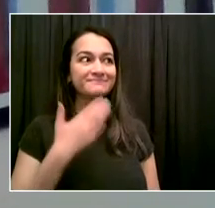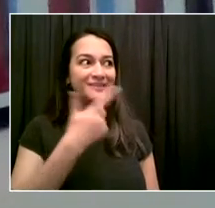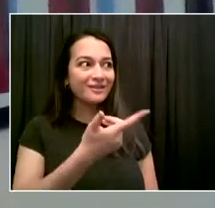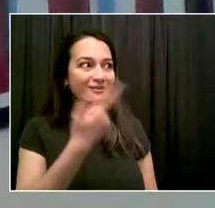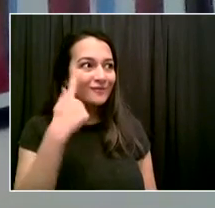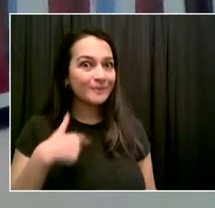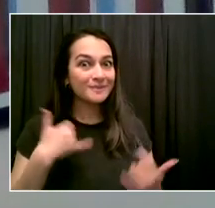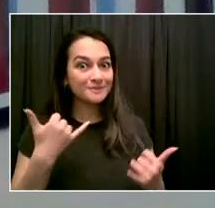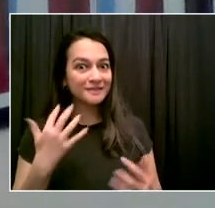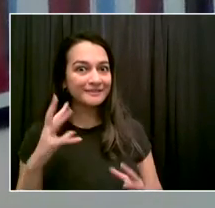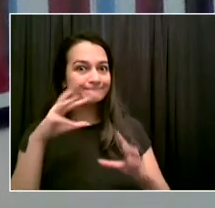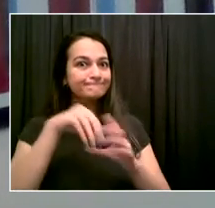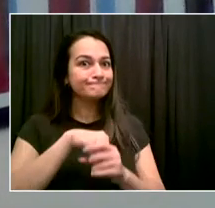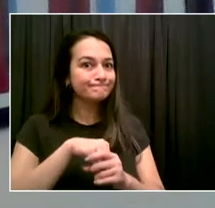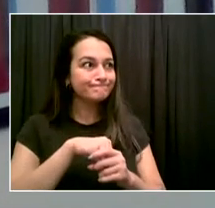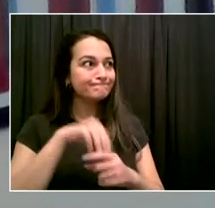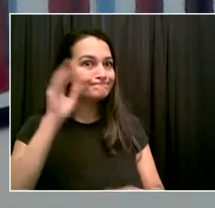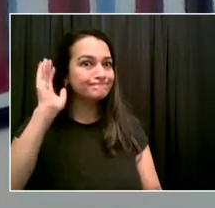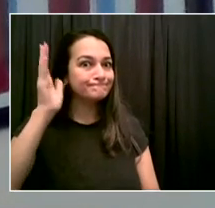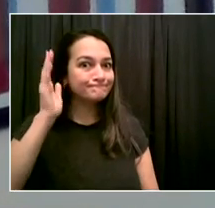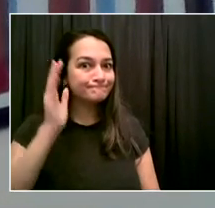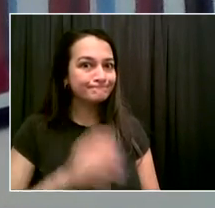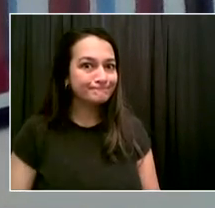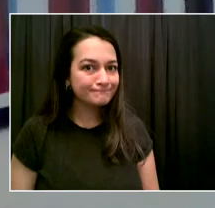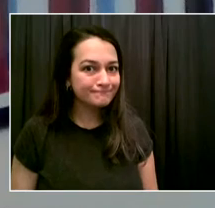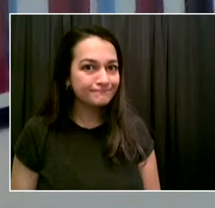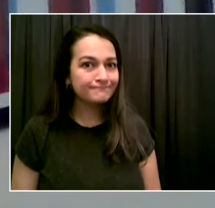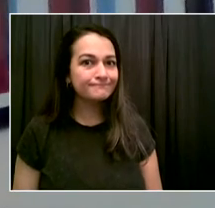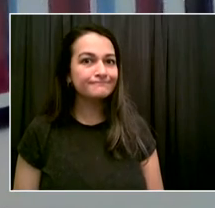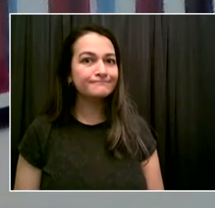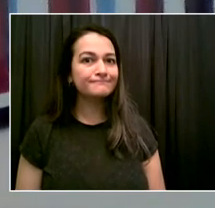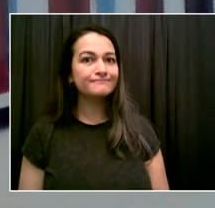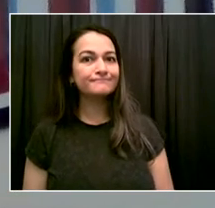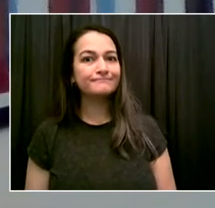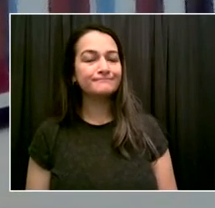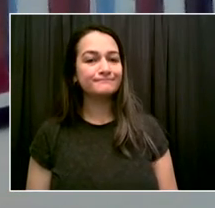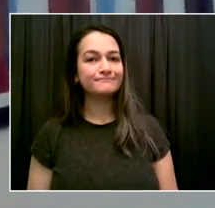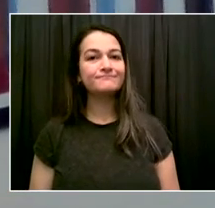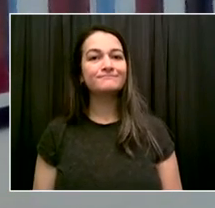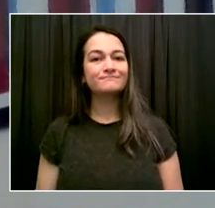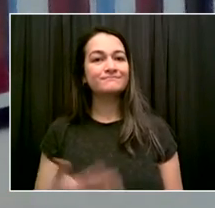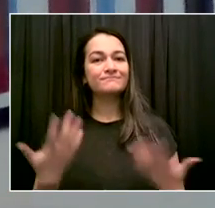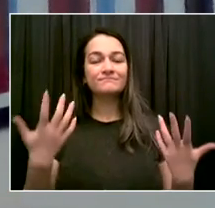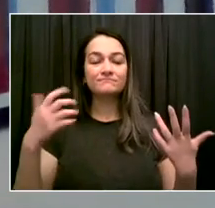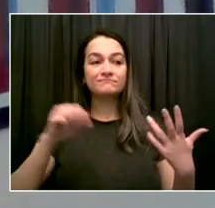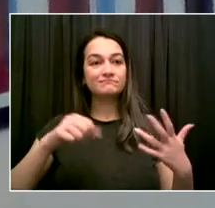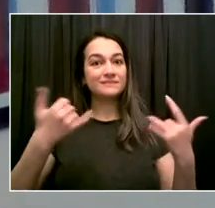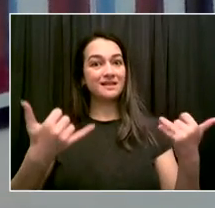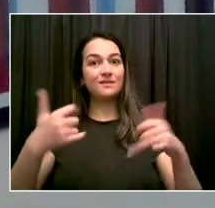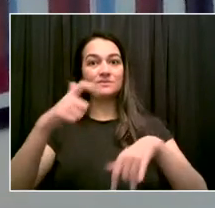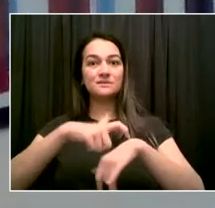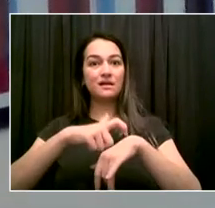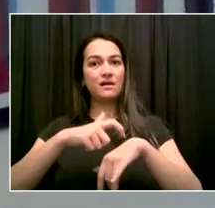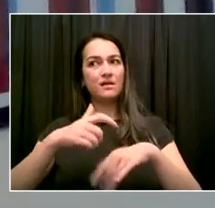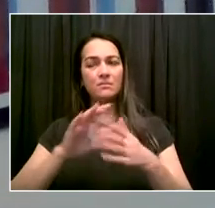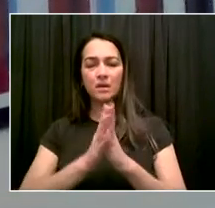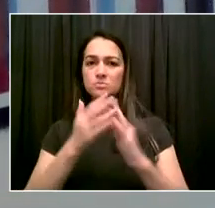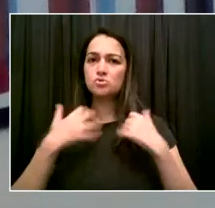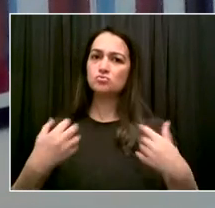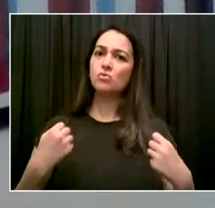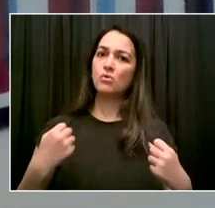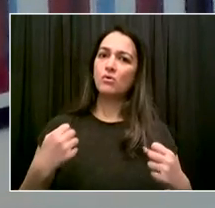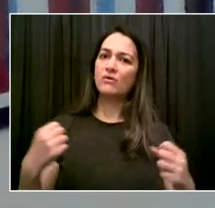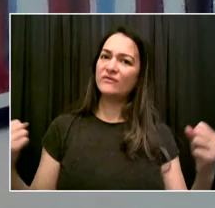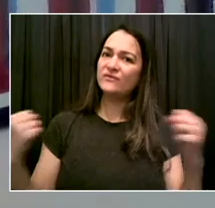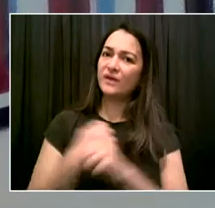leading boldly now as we face the threat of Delta that, make no mistake, is coming at us